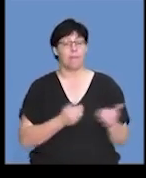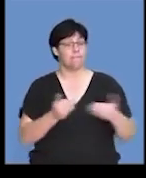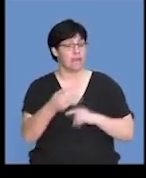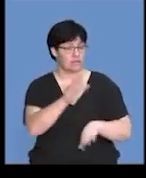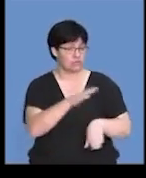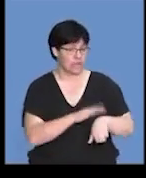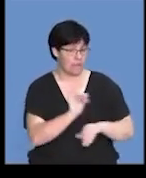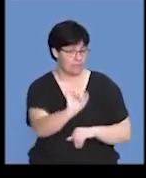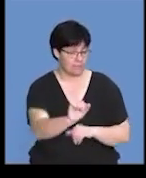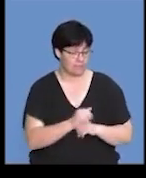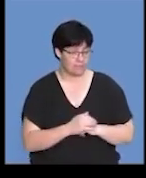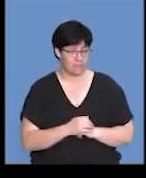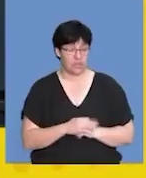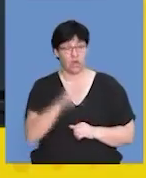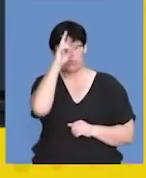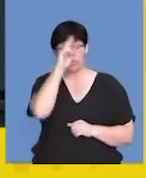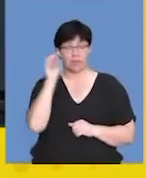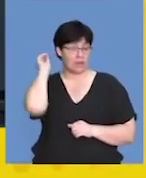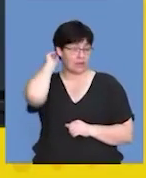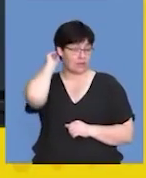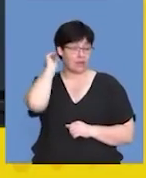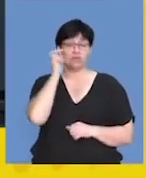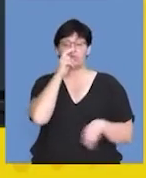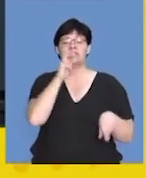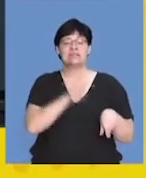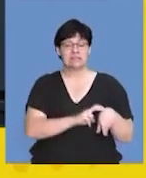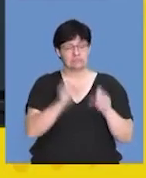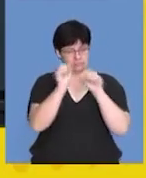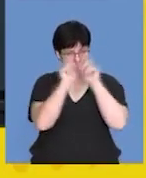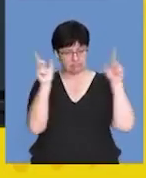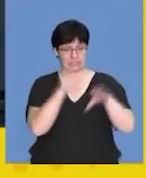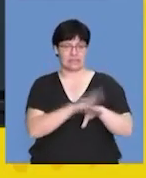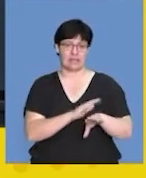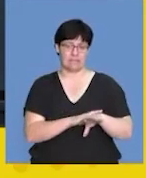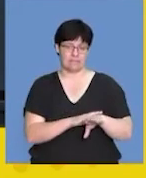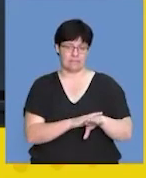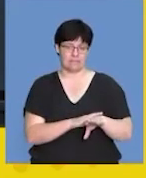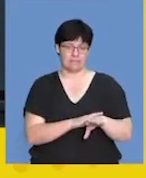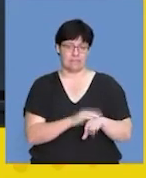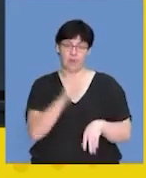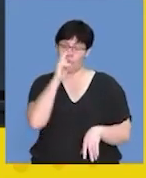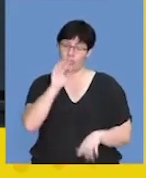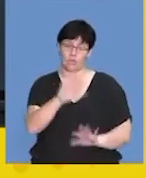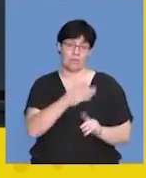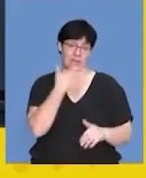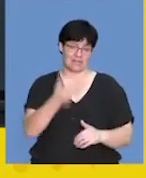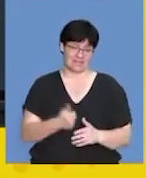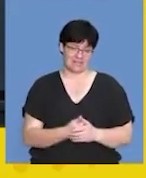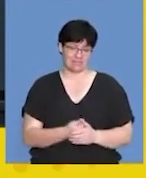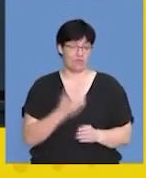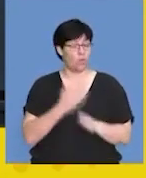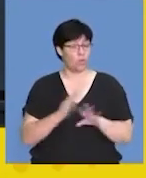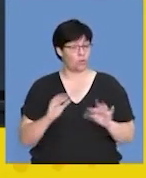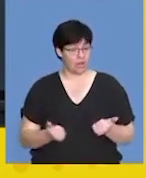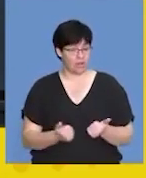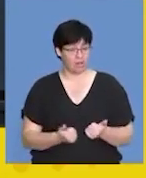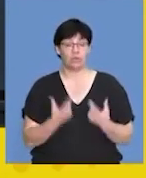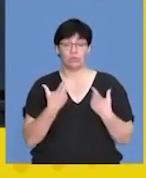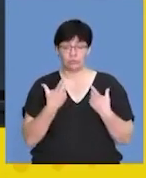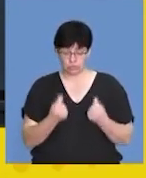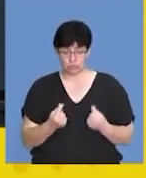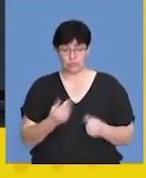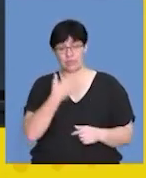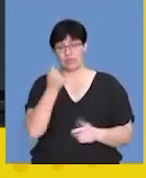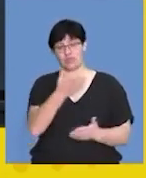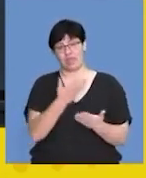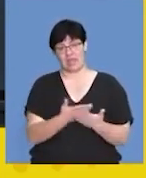time. Remember that you need to be conscious about time, and I wish you all the best. You've worked well. You deserve to